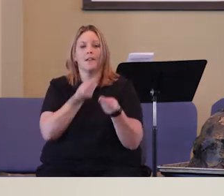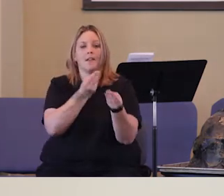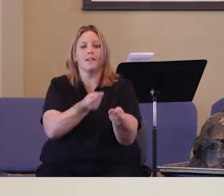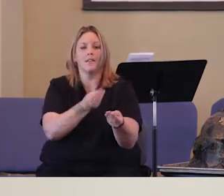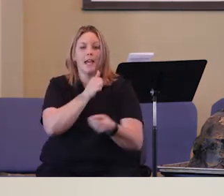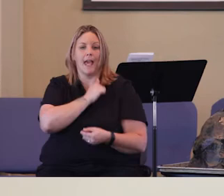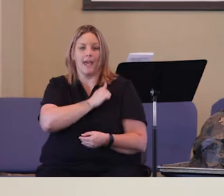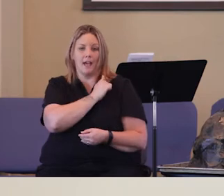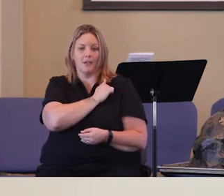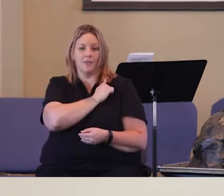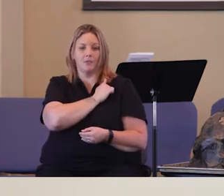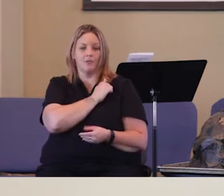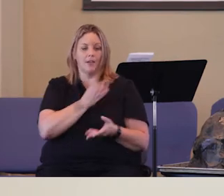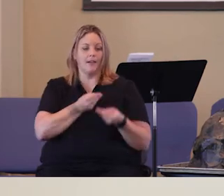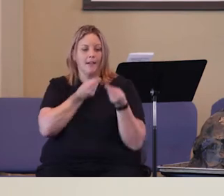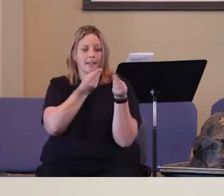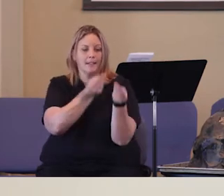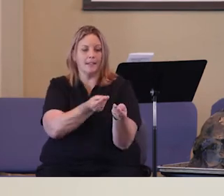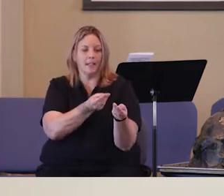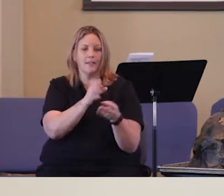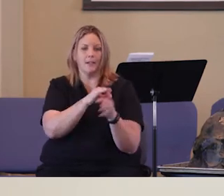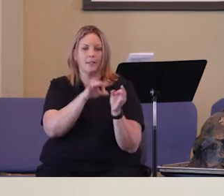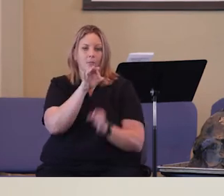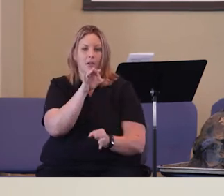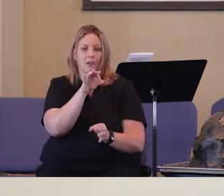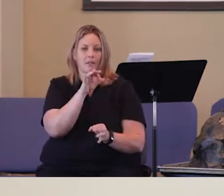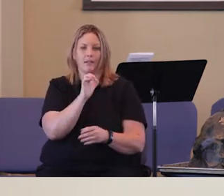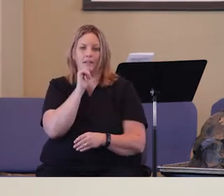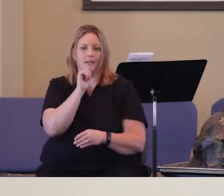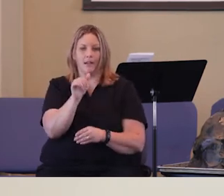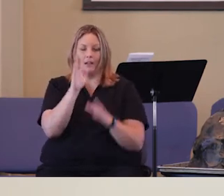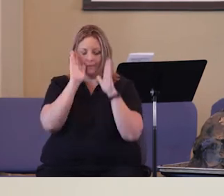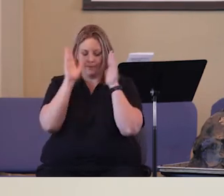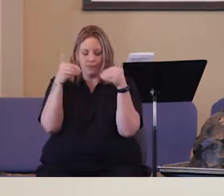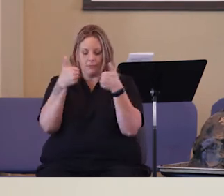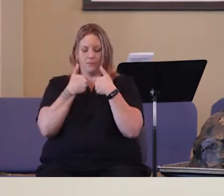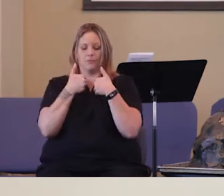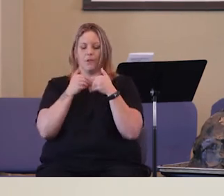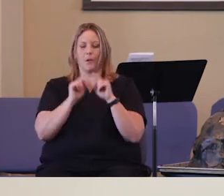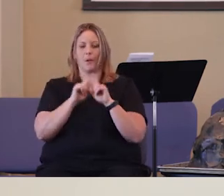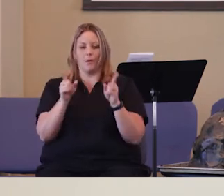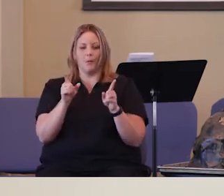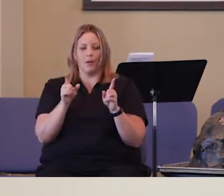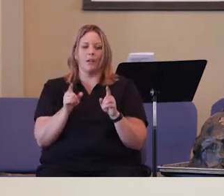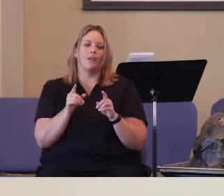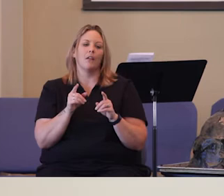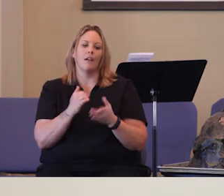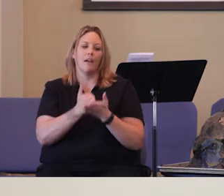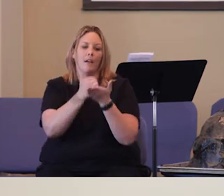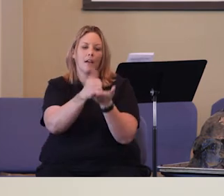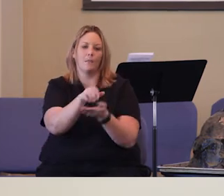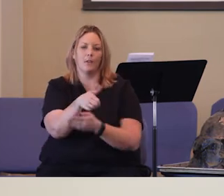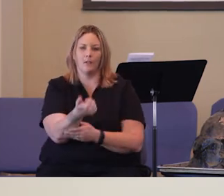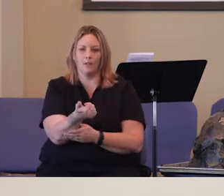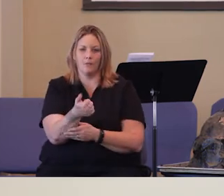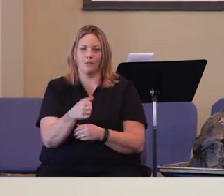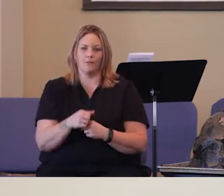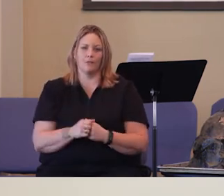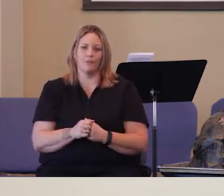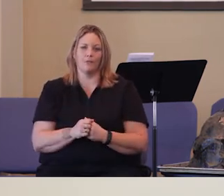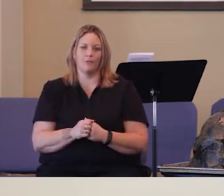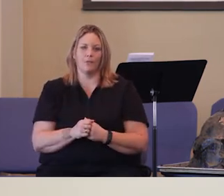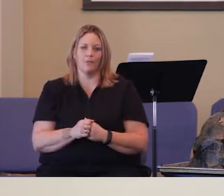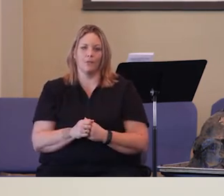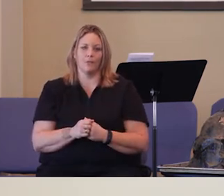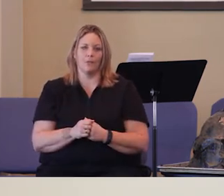Because God wants us to have the giving attitude, the giving spirit, not always looking at ourselves, but looking towards others.